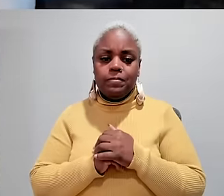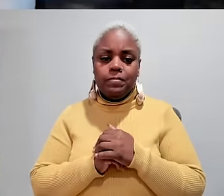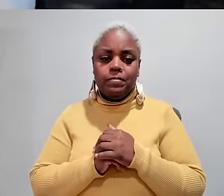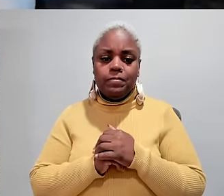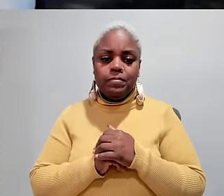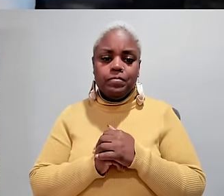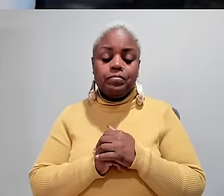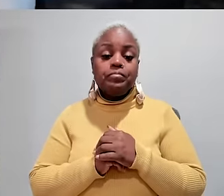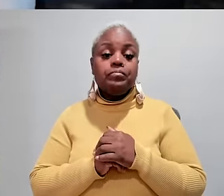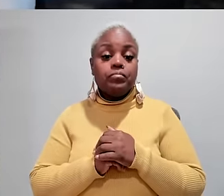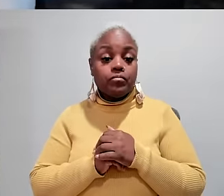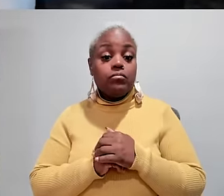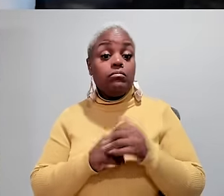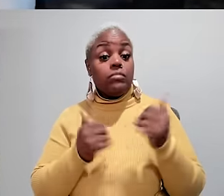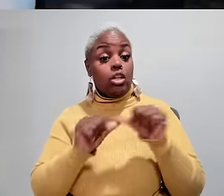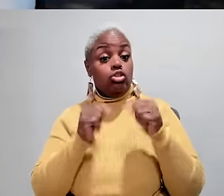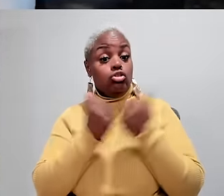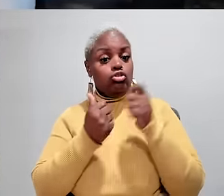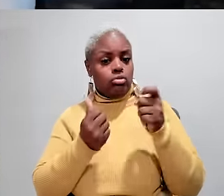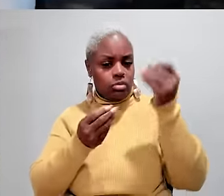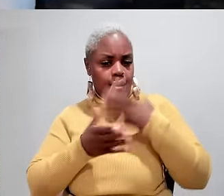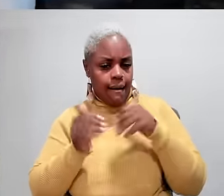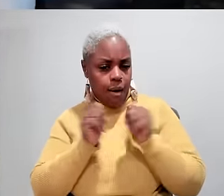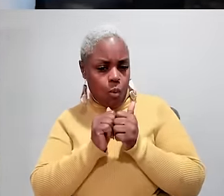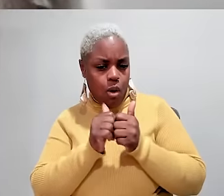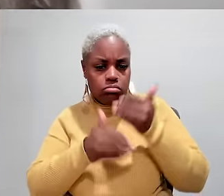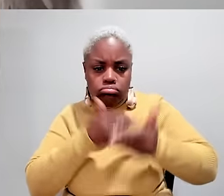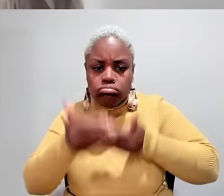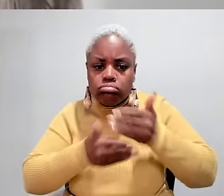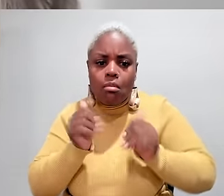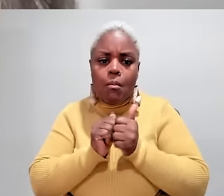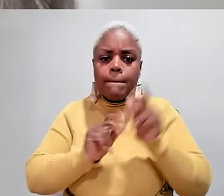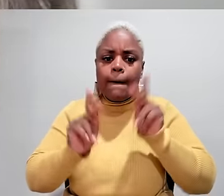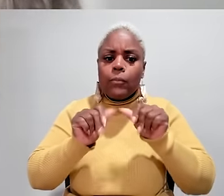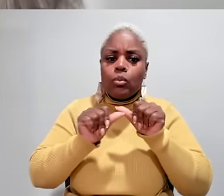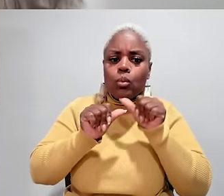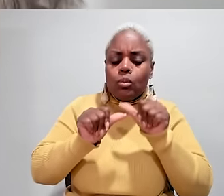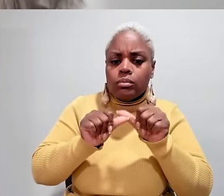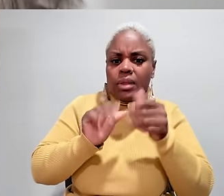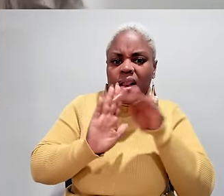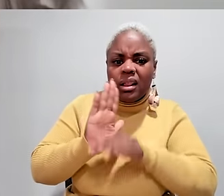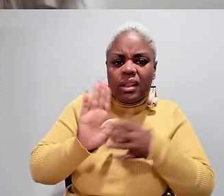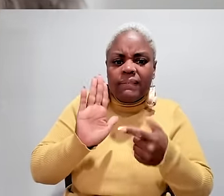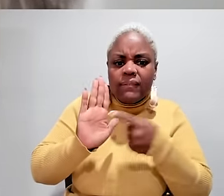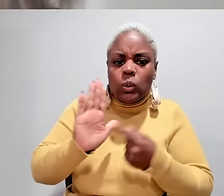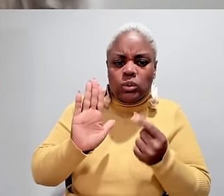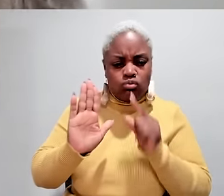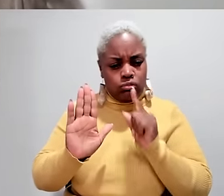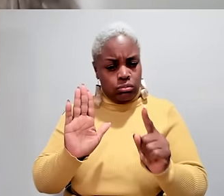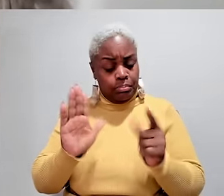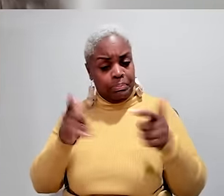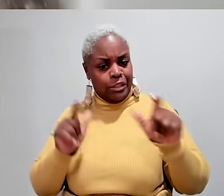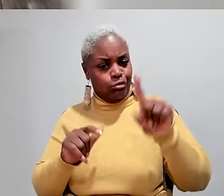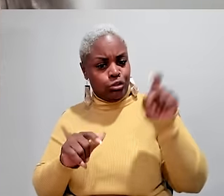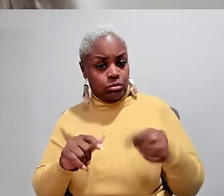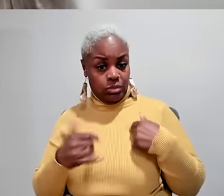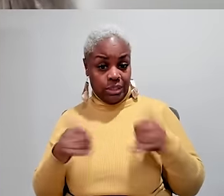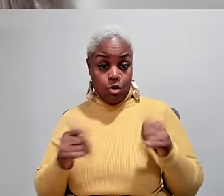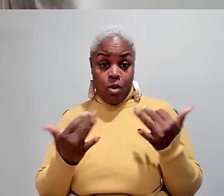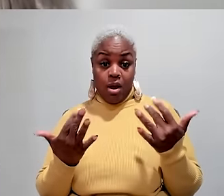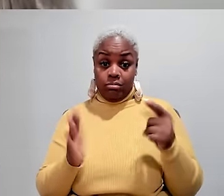The agency should tell us, how's it going? Who's being helped? Why are people remaining on the list? That's a really big question.